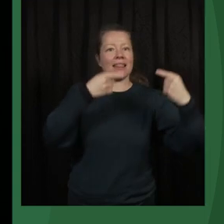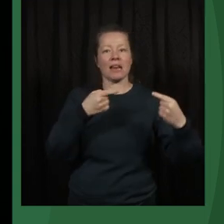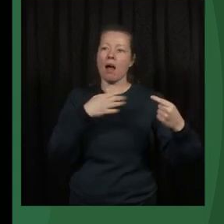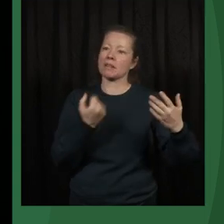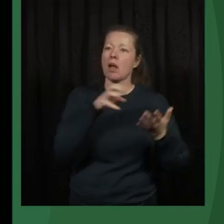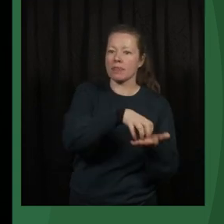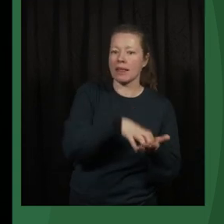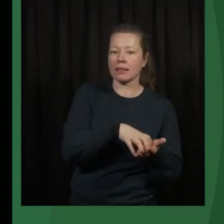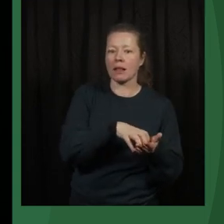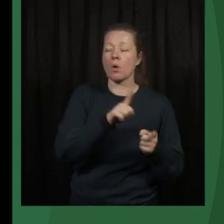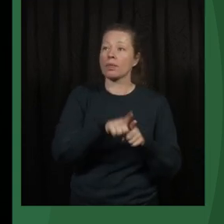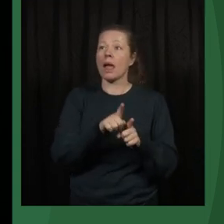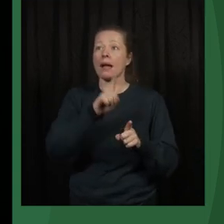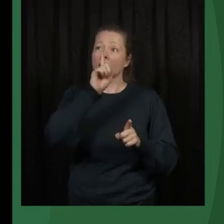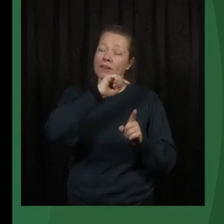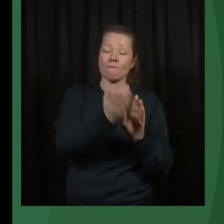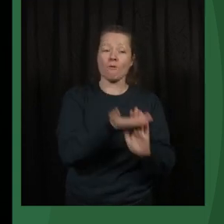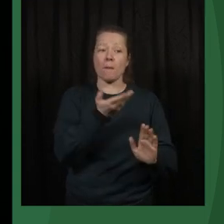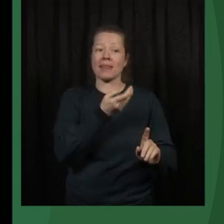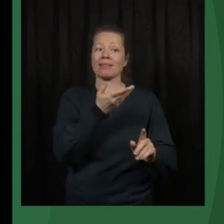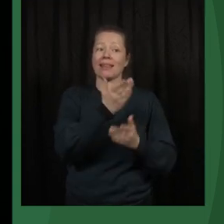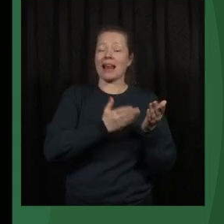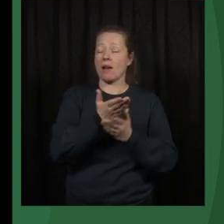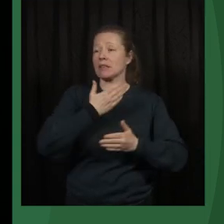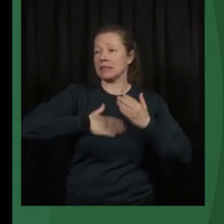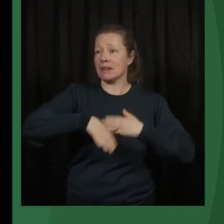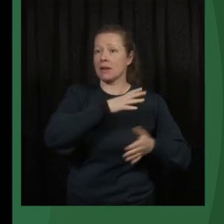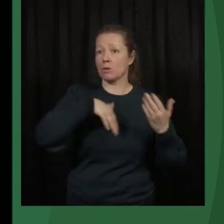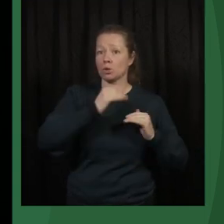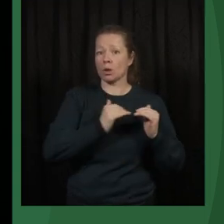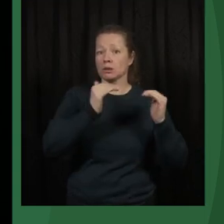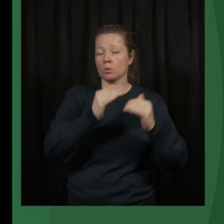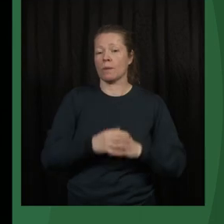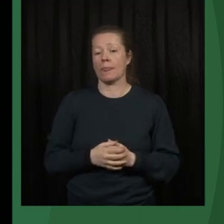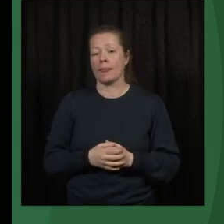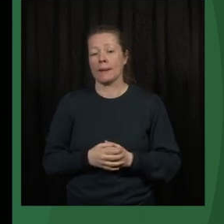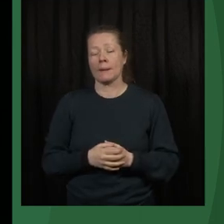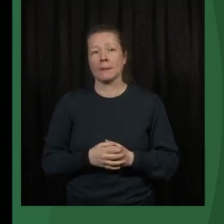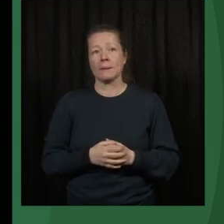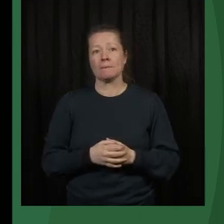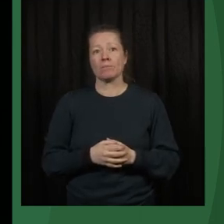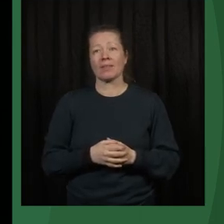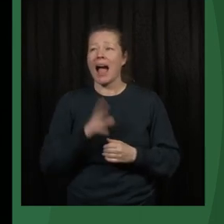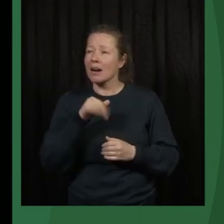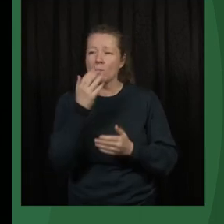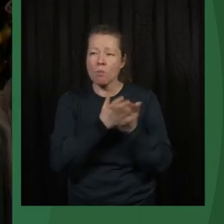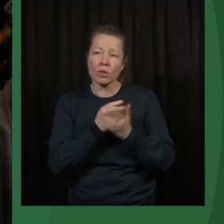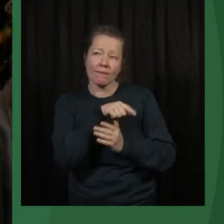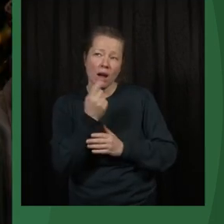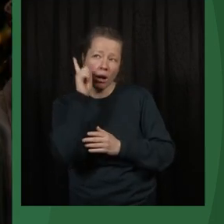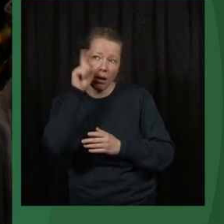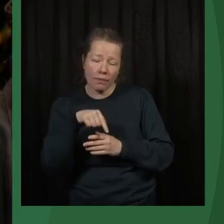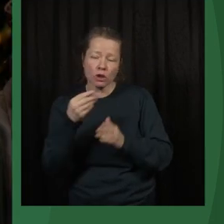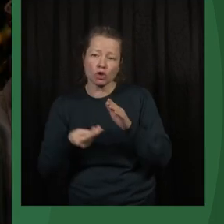certainly emphasize that aspect of those civil society organizations. Are there ways we can support